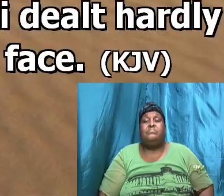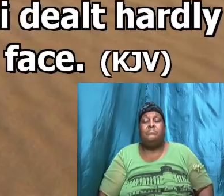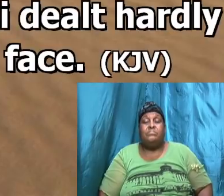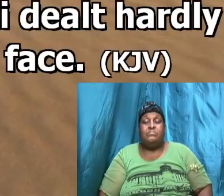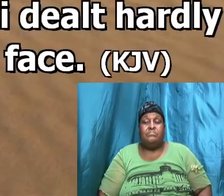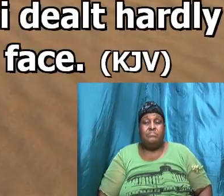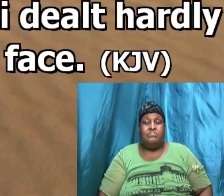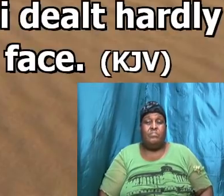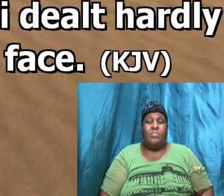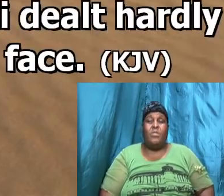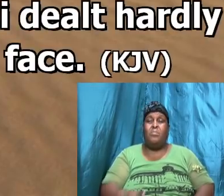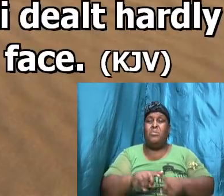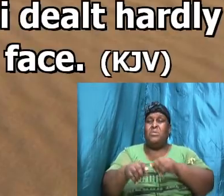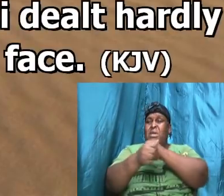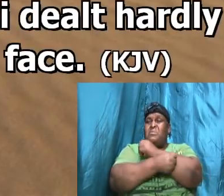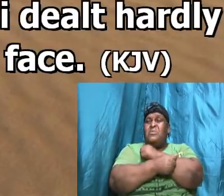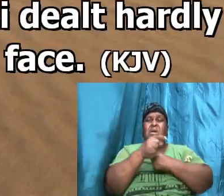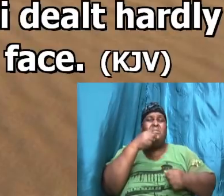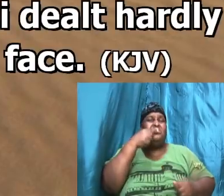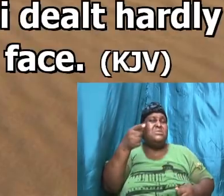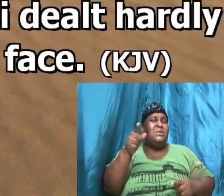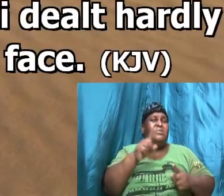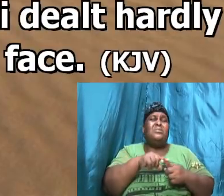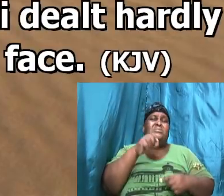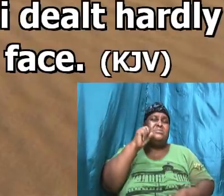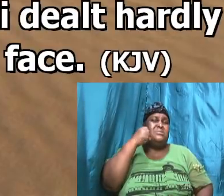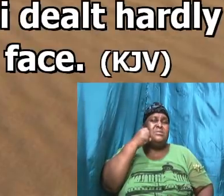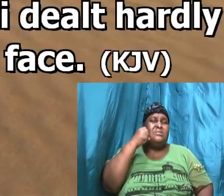but Abraham said unto Sarah